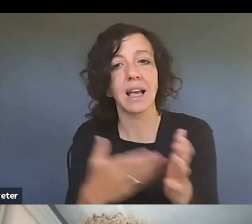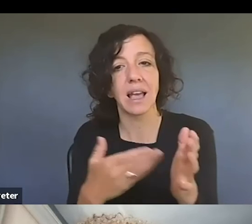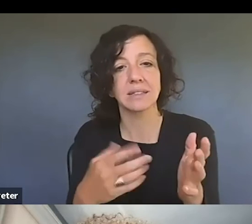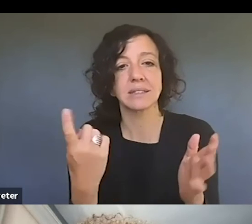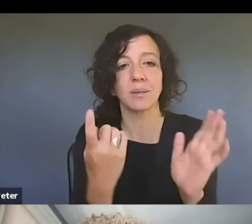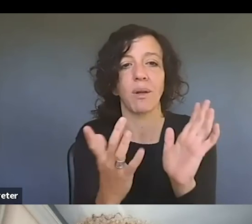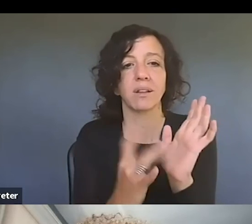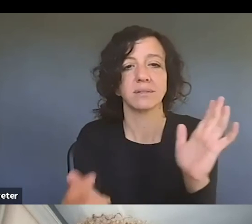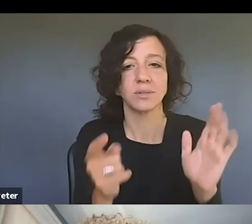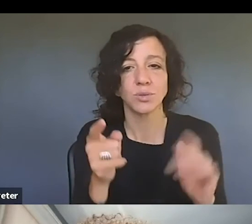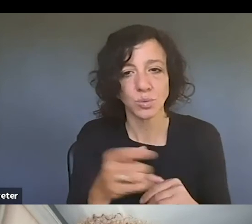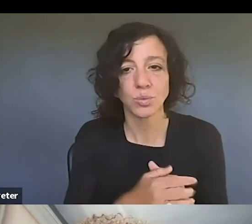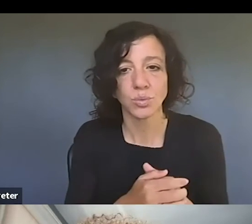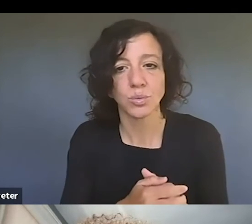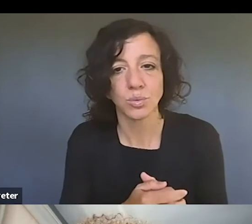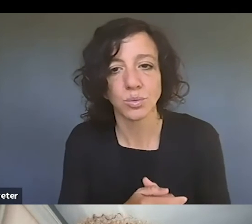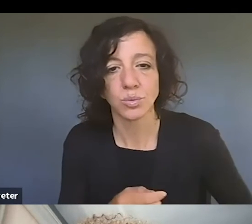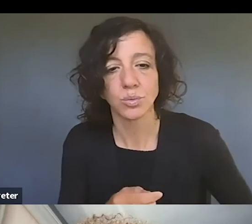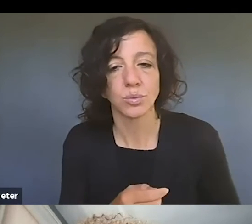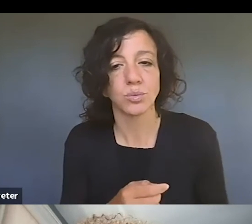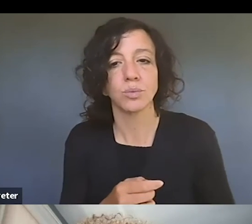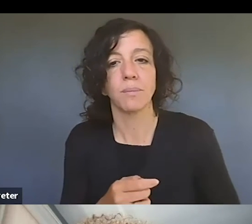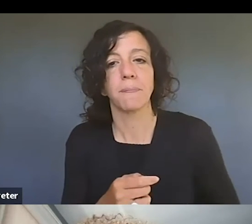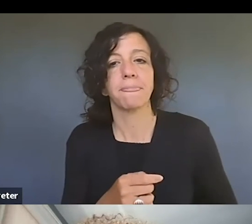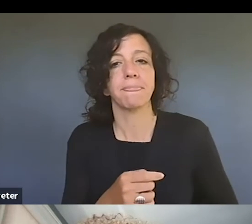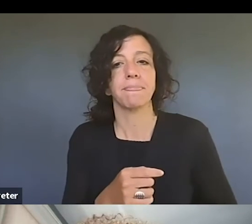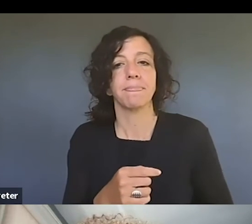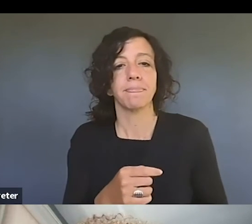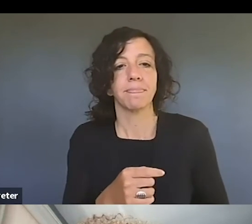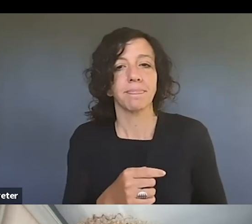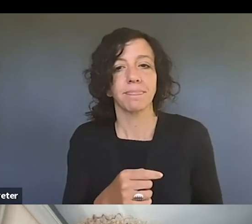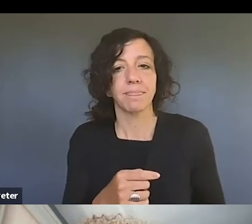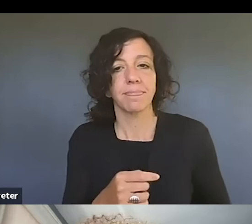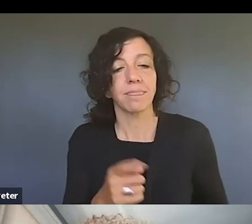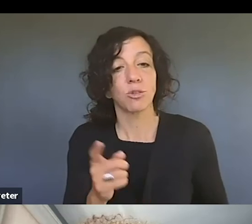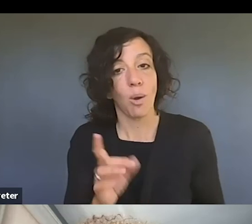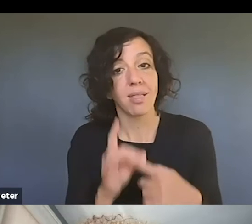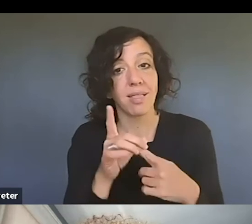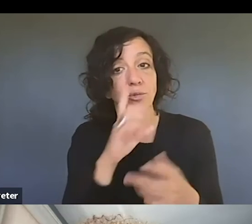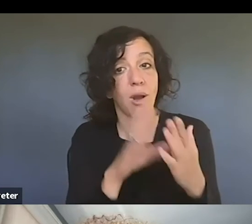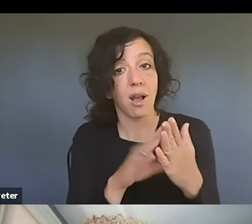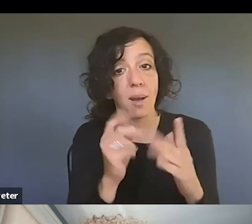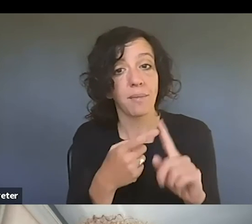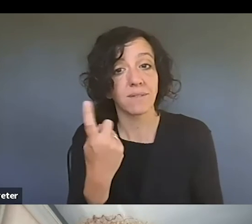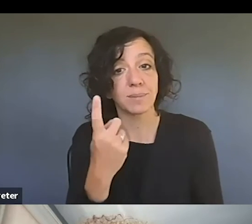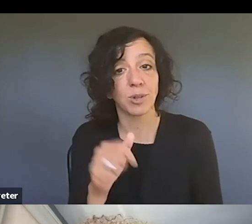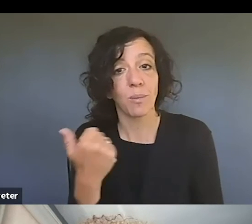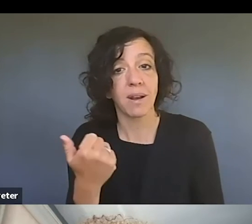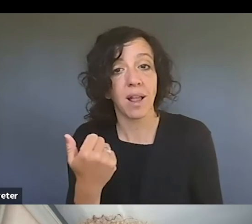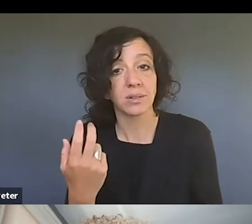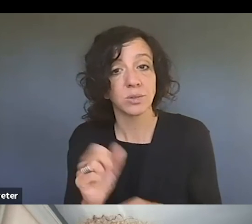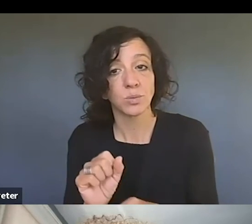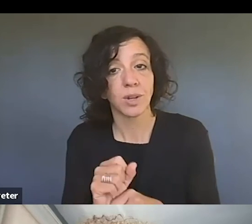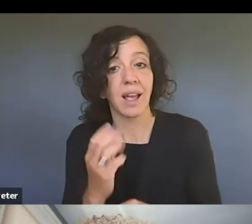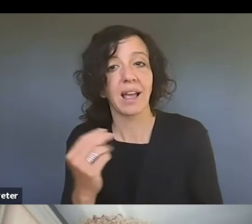asserting fair use, unless you're copying from somebody else's work and somebody is